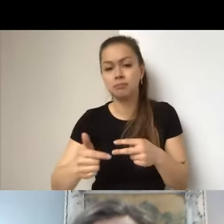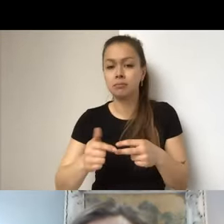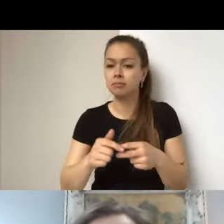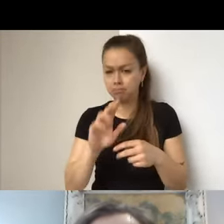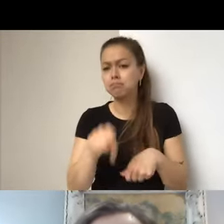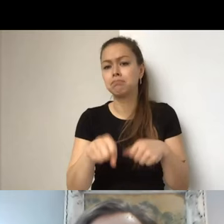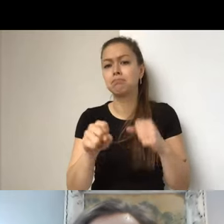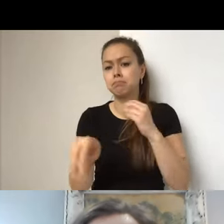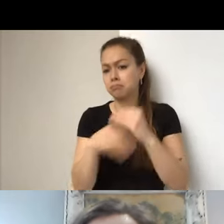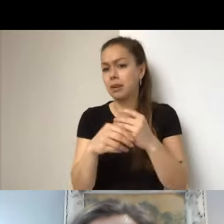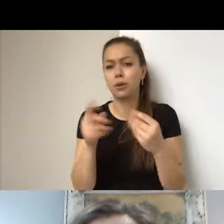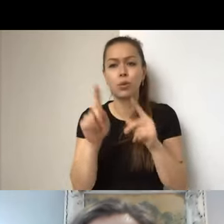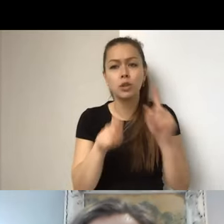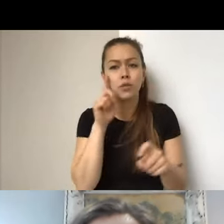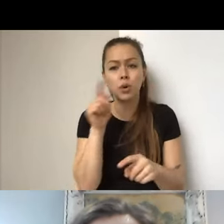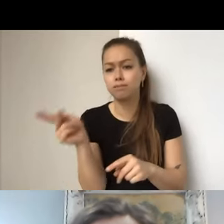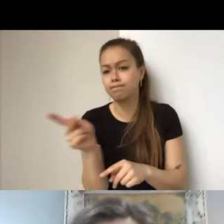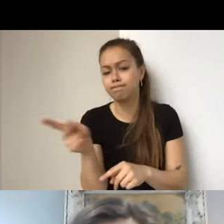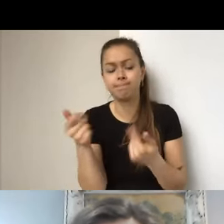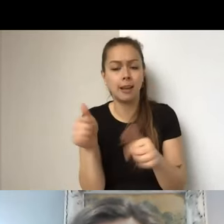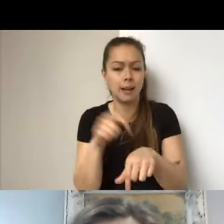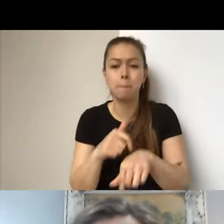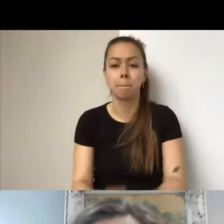to add those questions, um, for them as well.